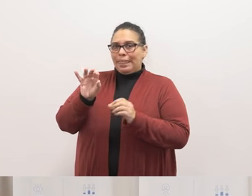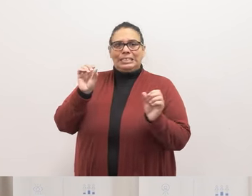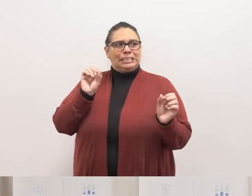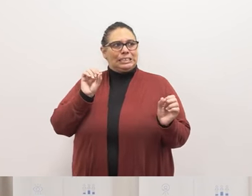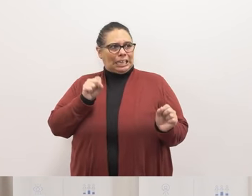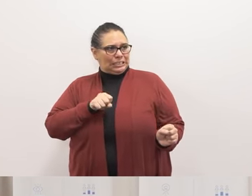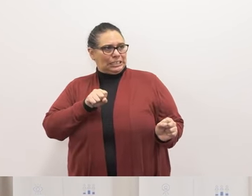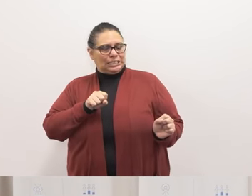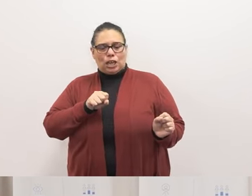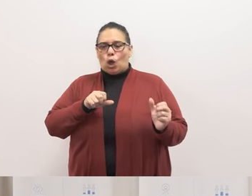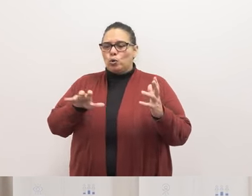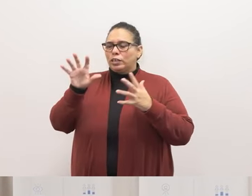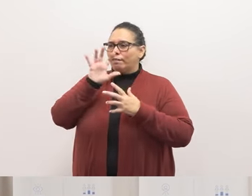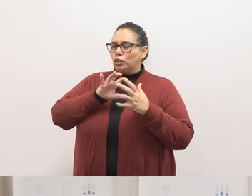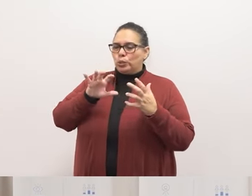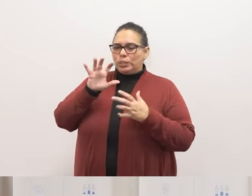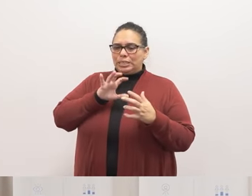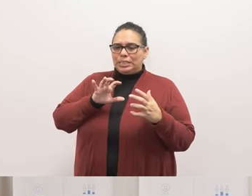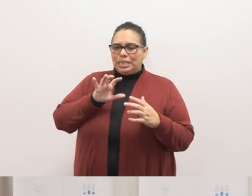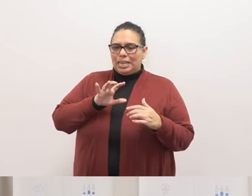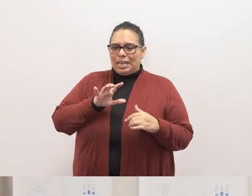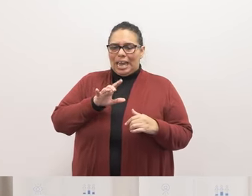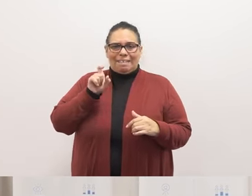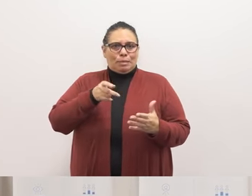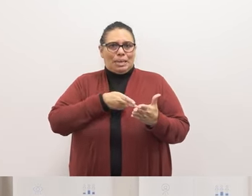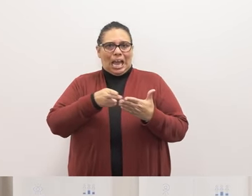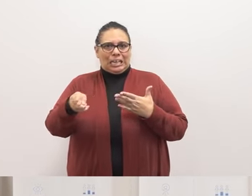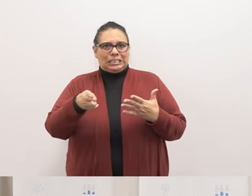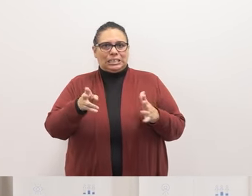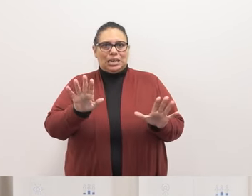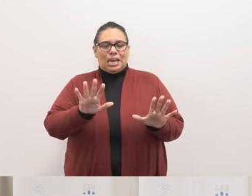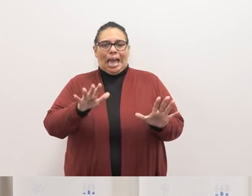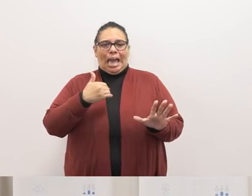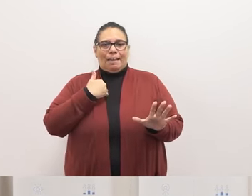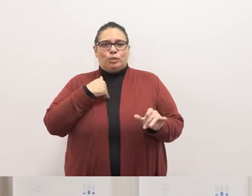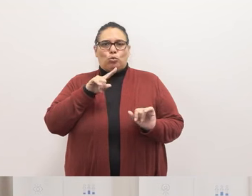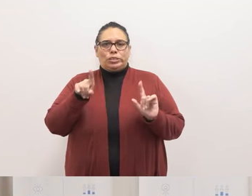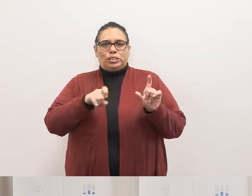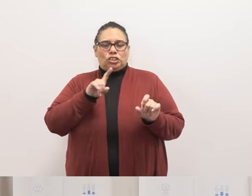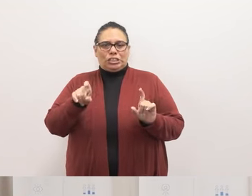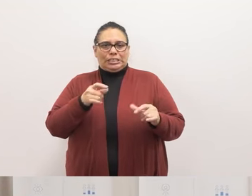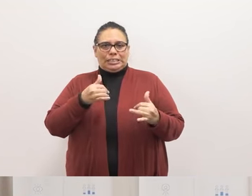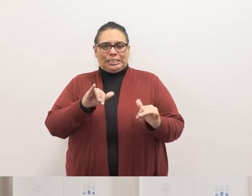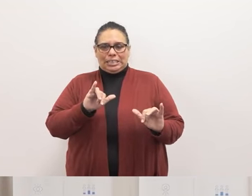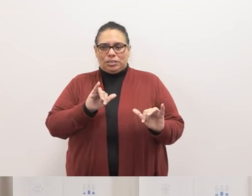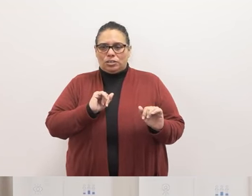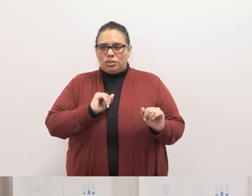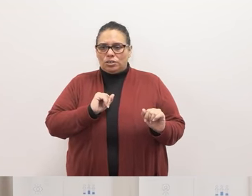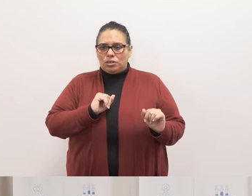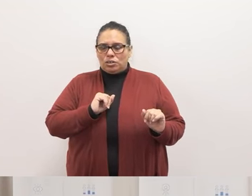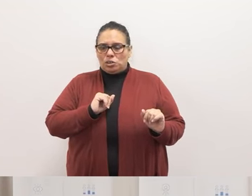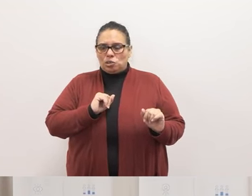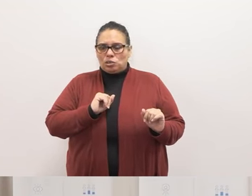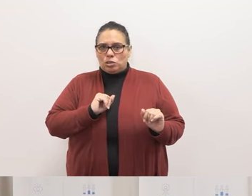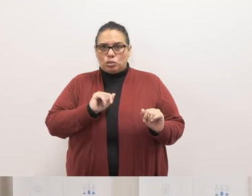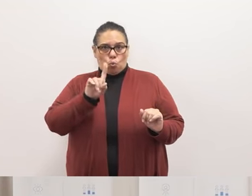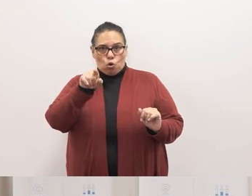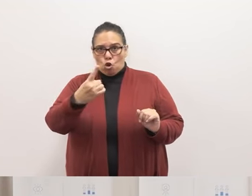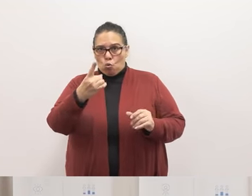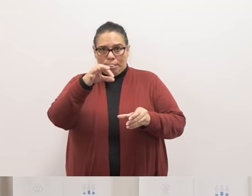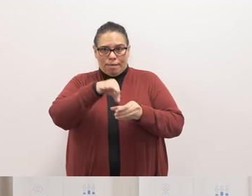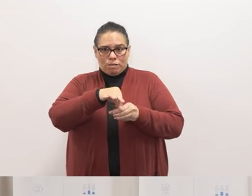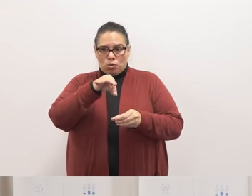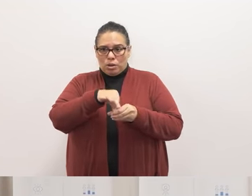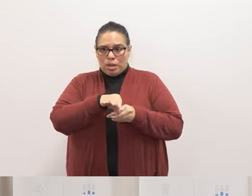there was confusion and I have to be I have to be honest because I did have some questions so now we are strictly voting